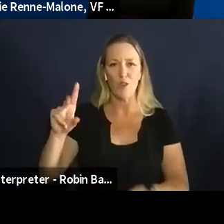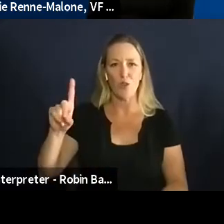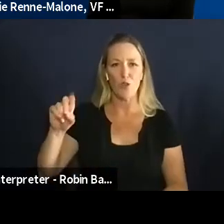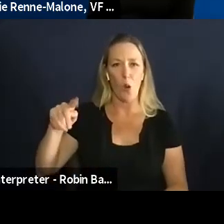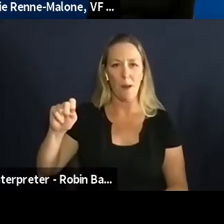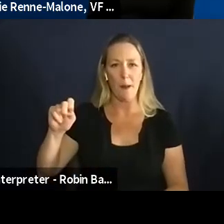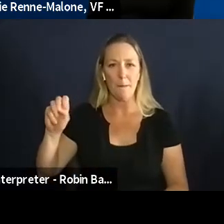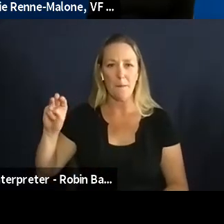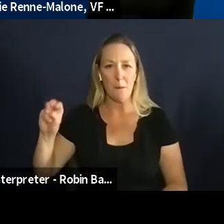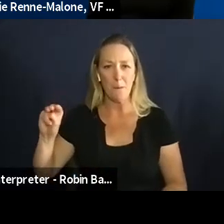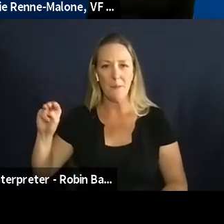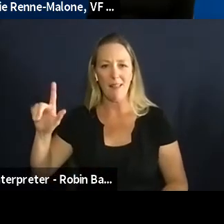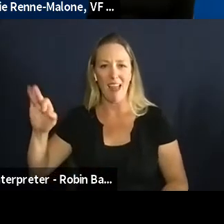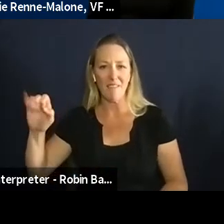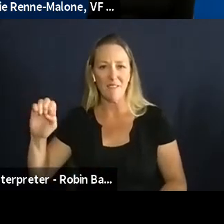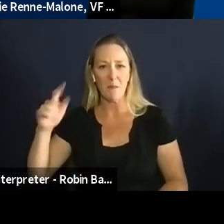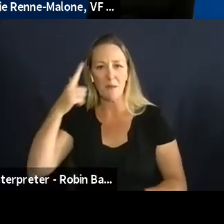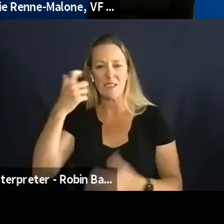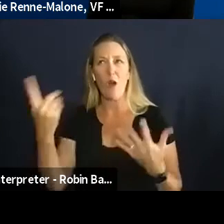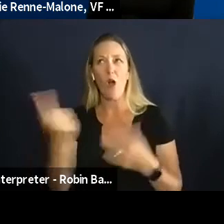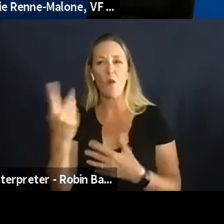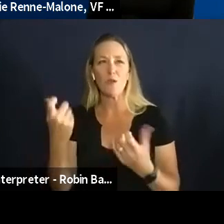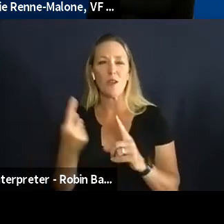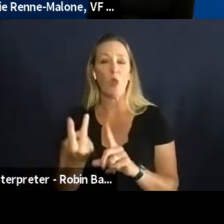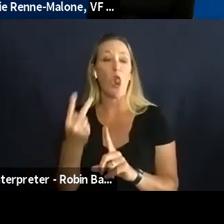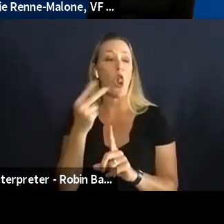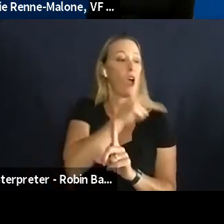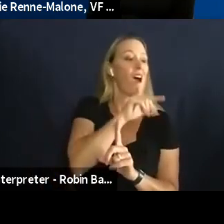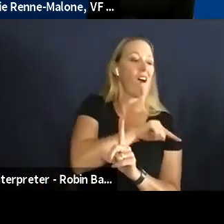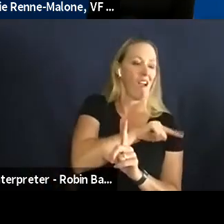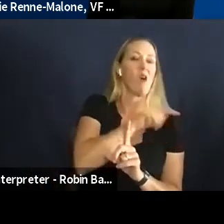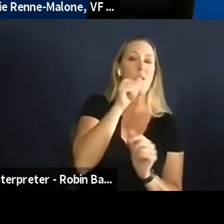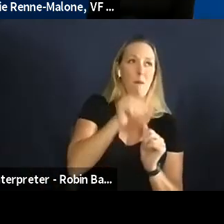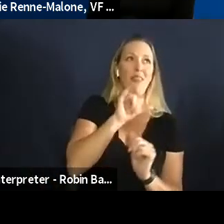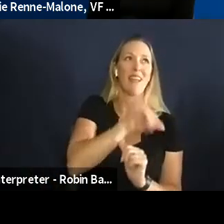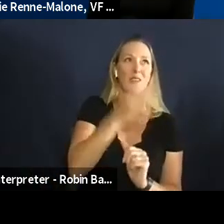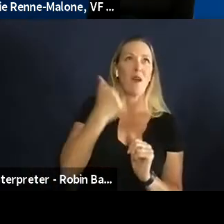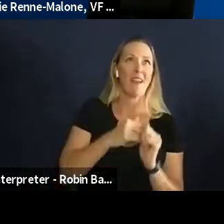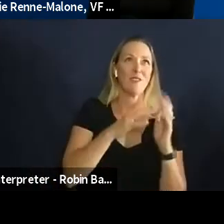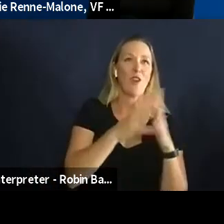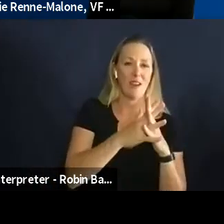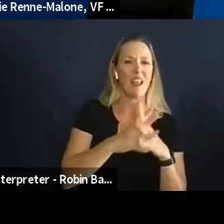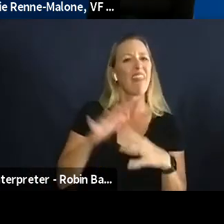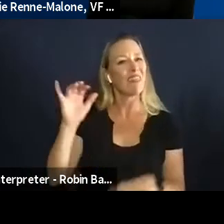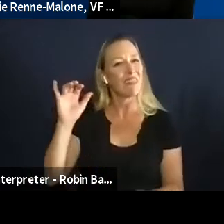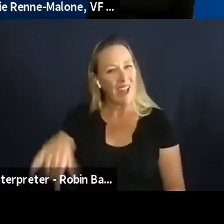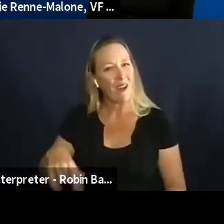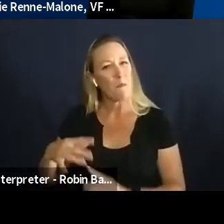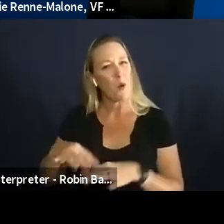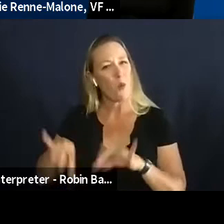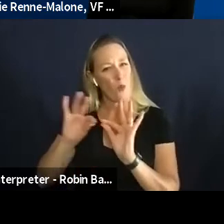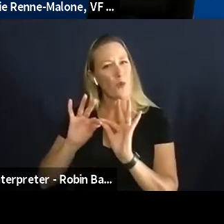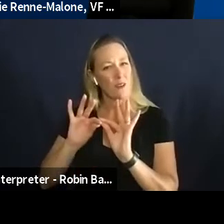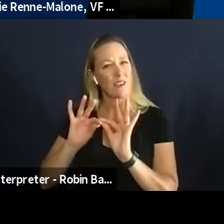wanted to go back to it of why she started it and um i think that that is really important of really you know